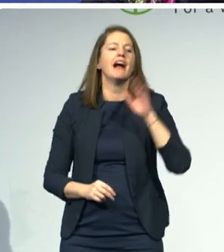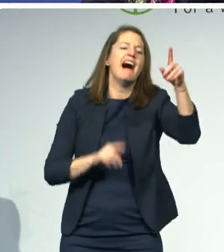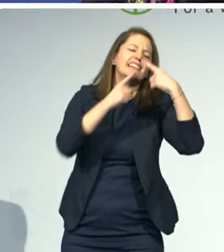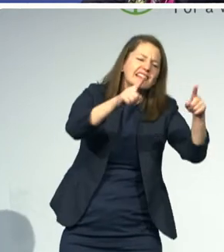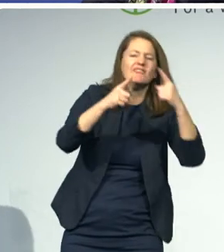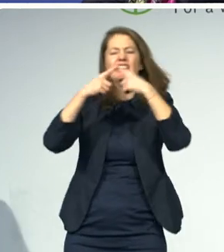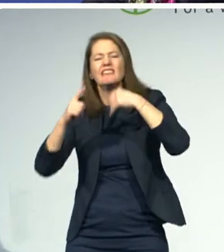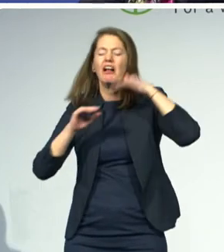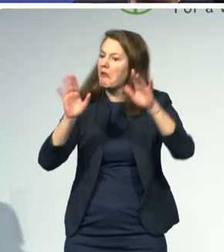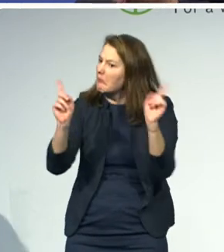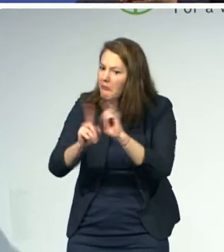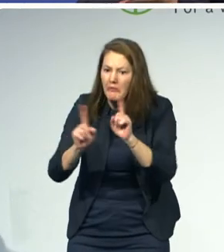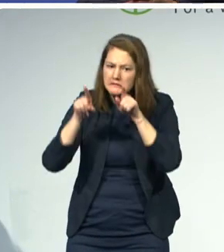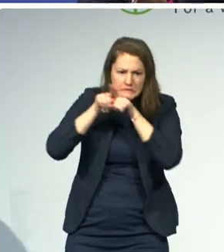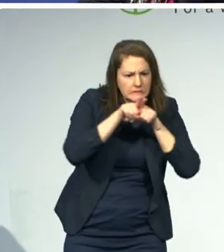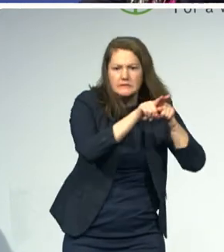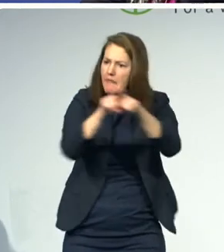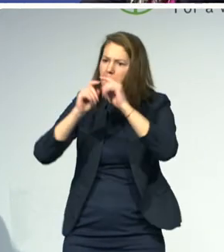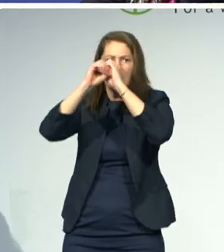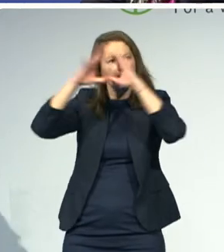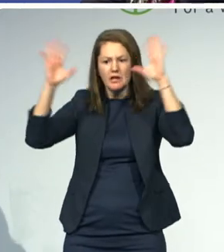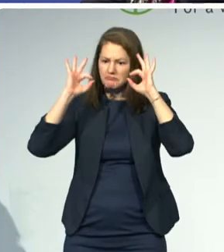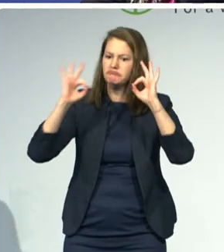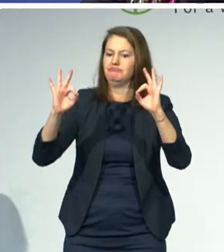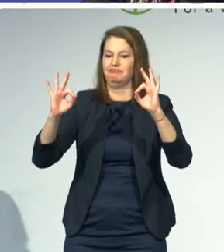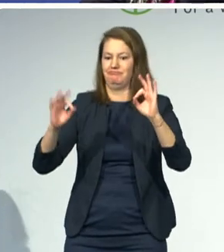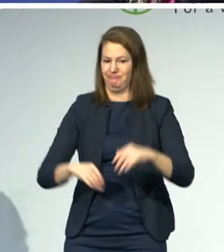requires that we synergize our approaches,